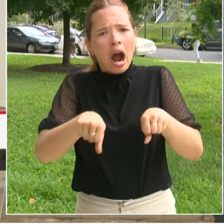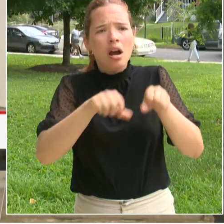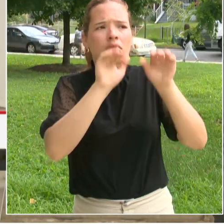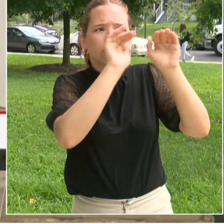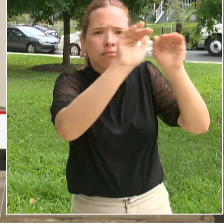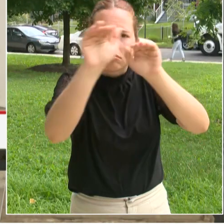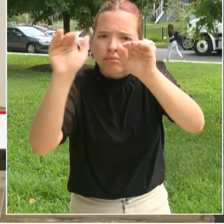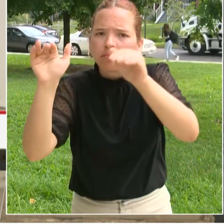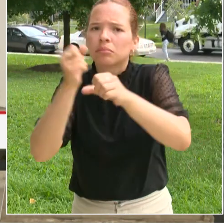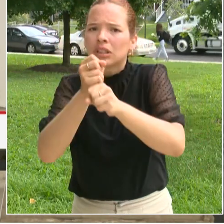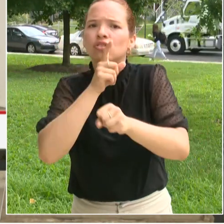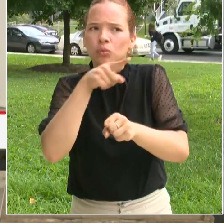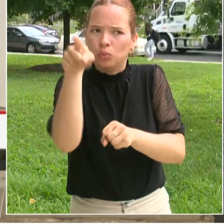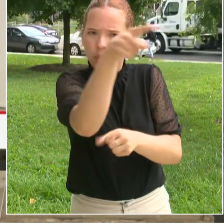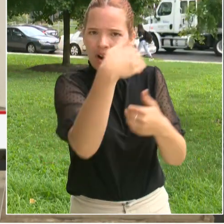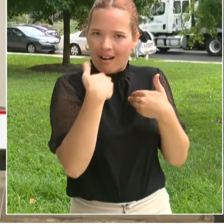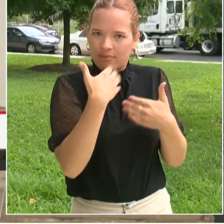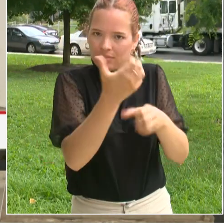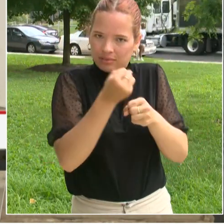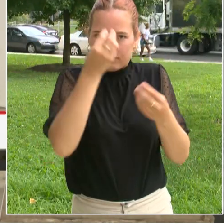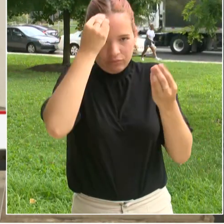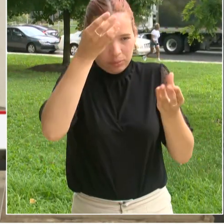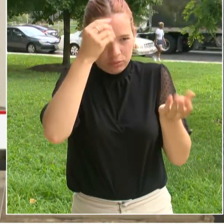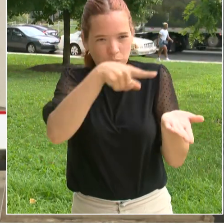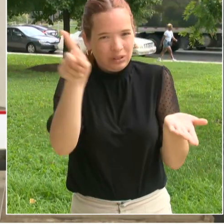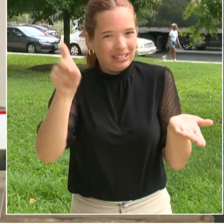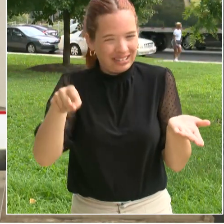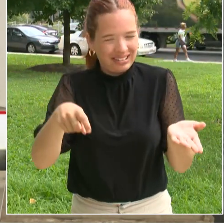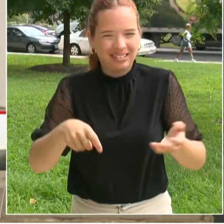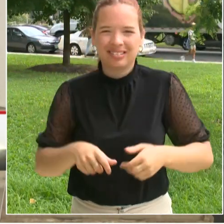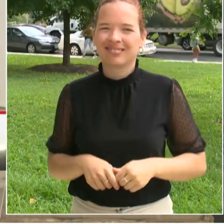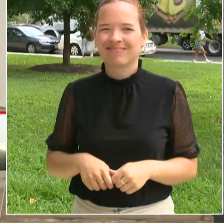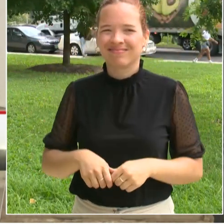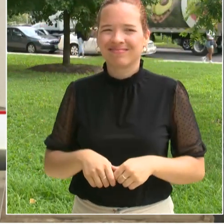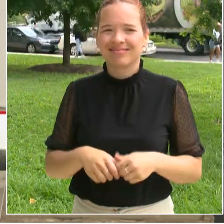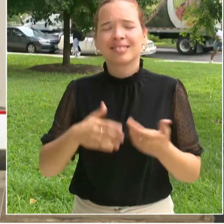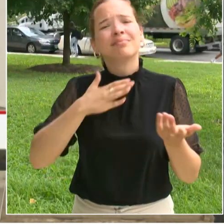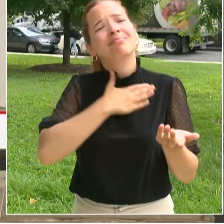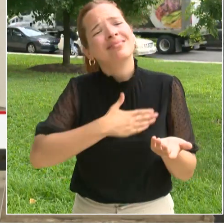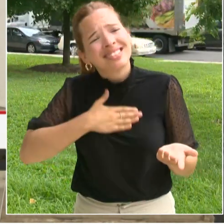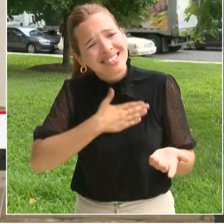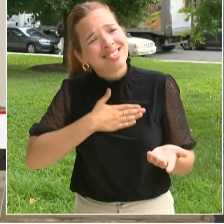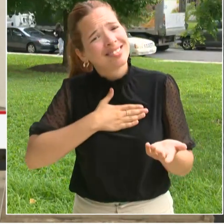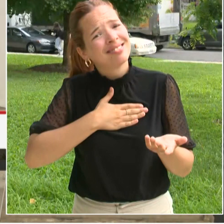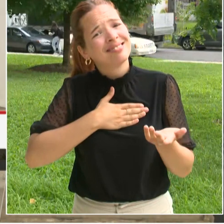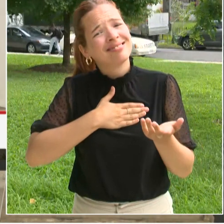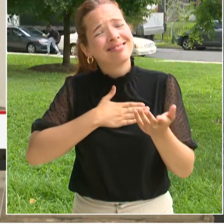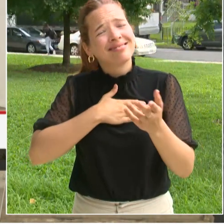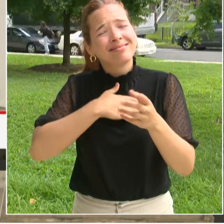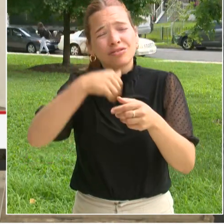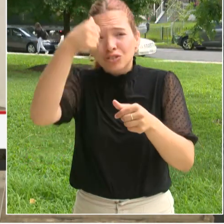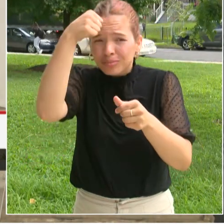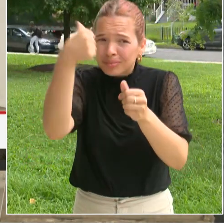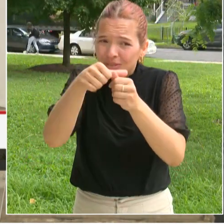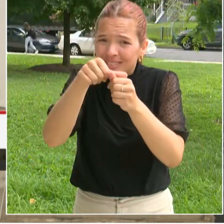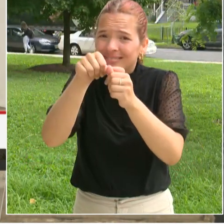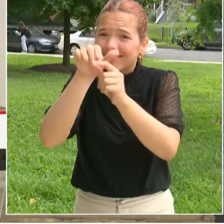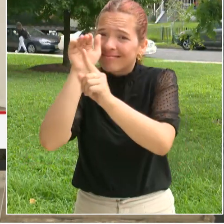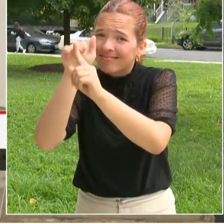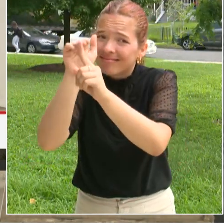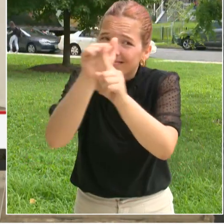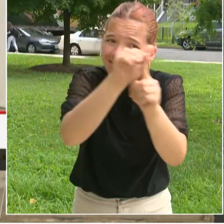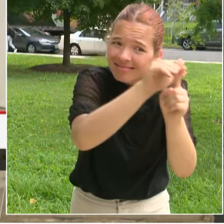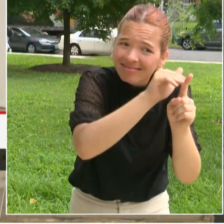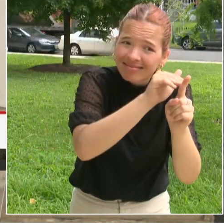Please remember that all of this is going to be seen on your universal health certificate for your